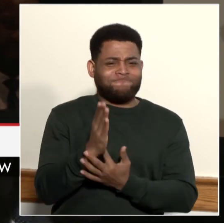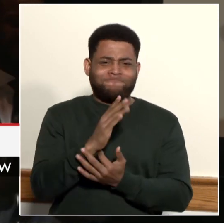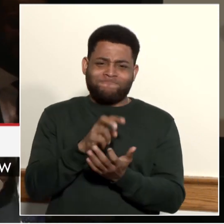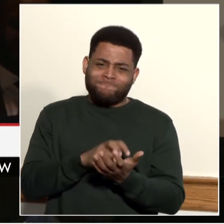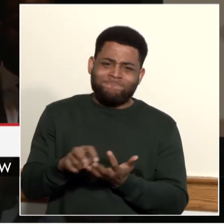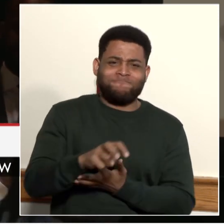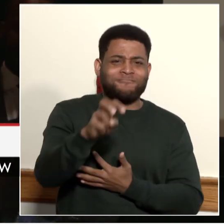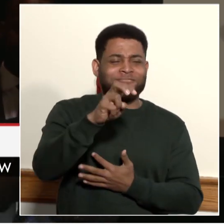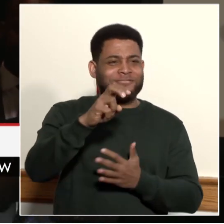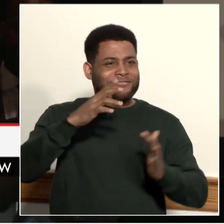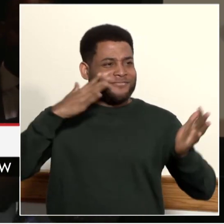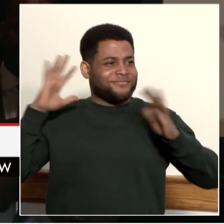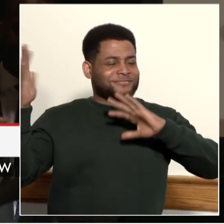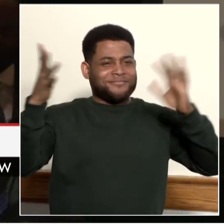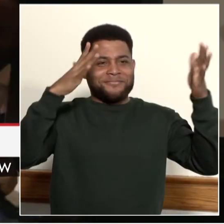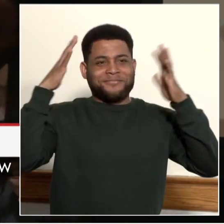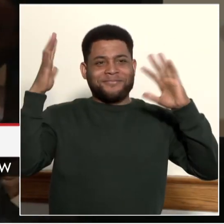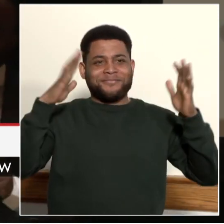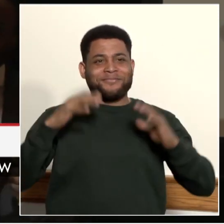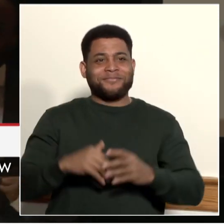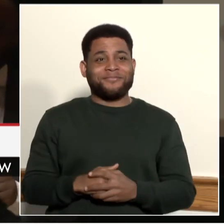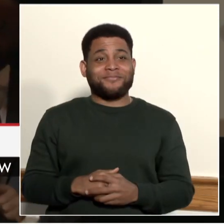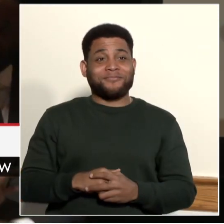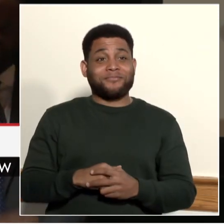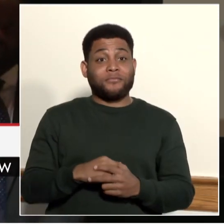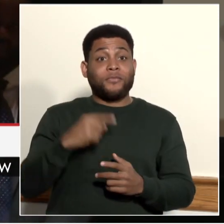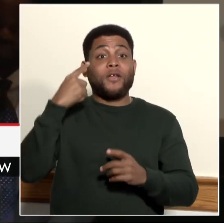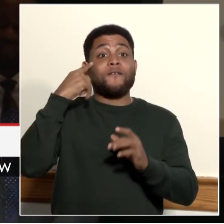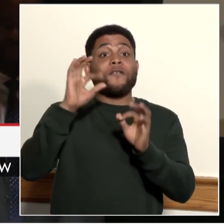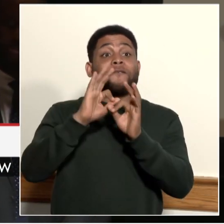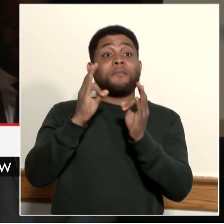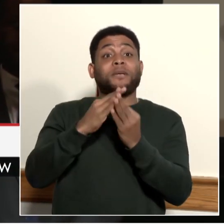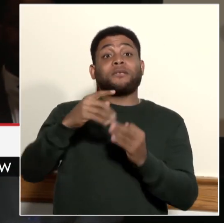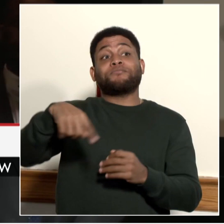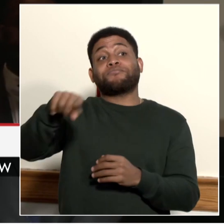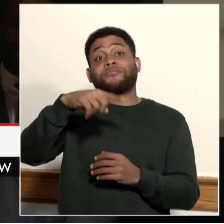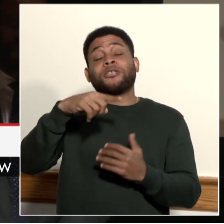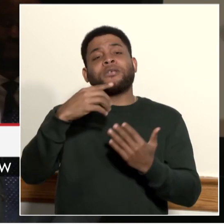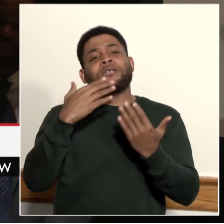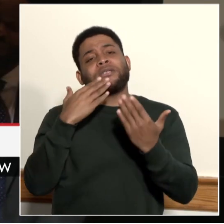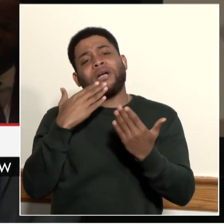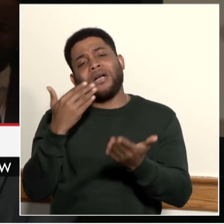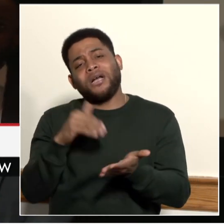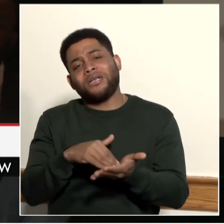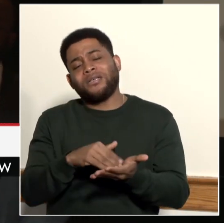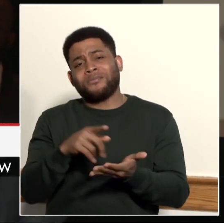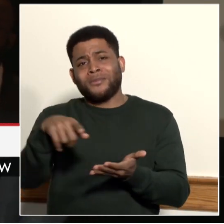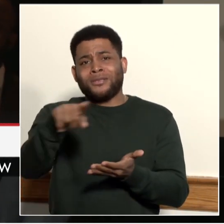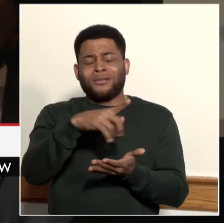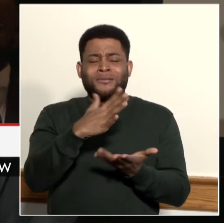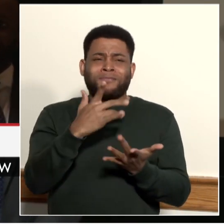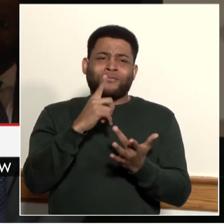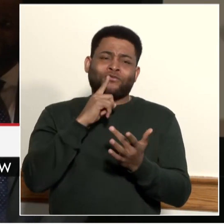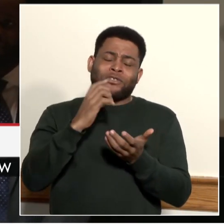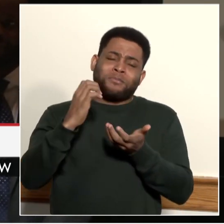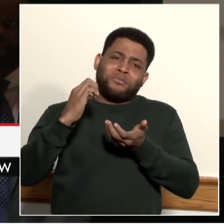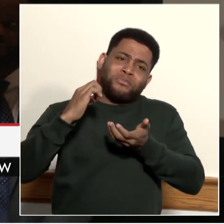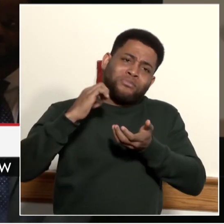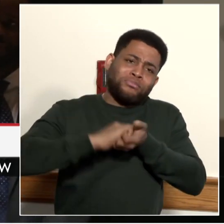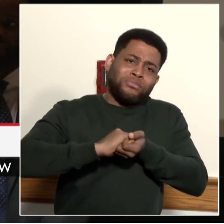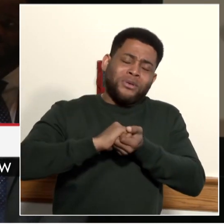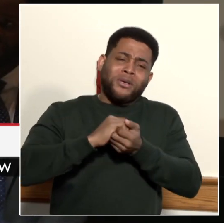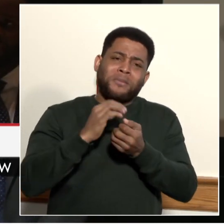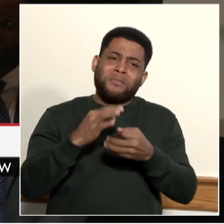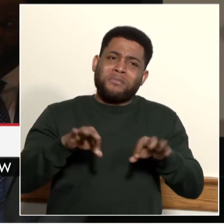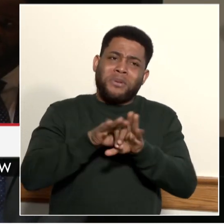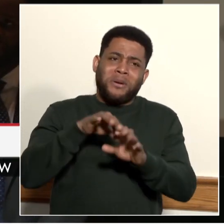And to our families, thank you again for being critical partners. Thank you for choosing DCPS and know that we will continue